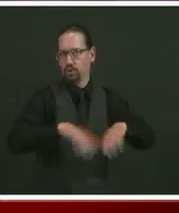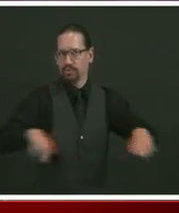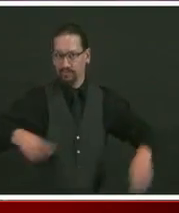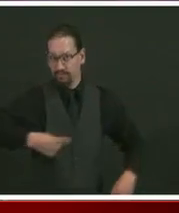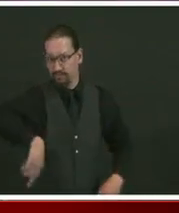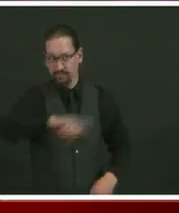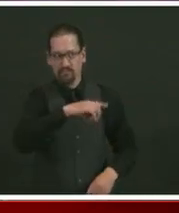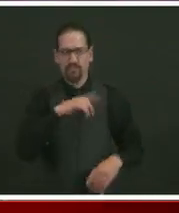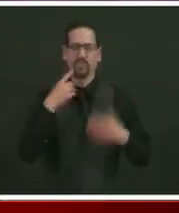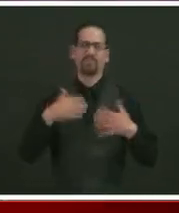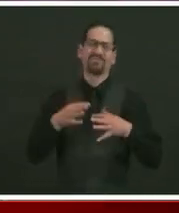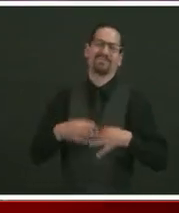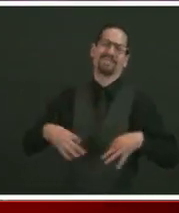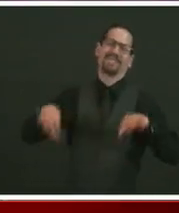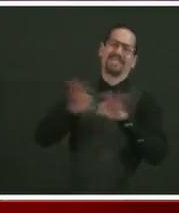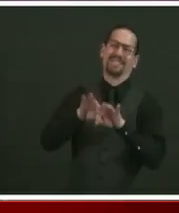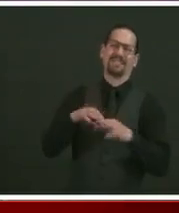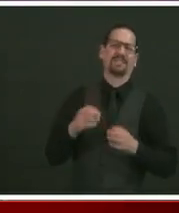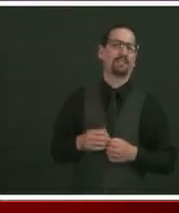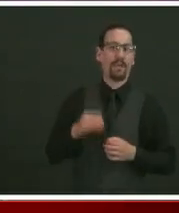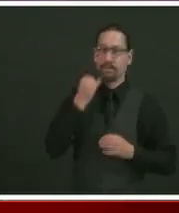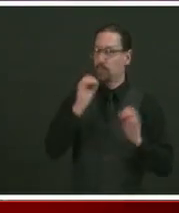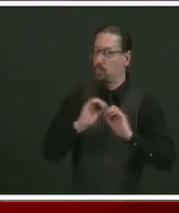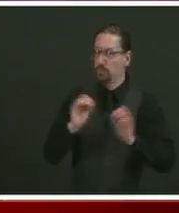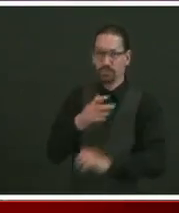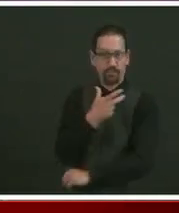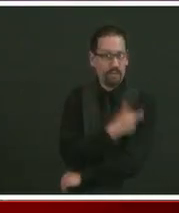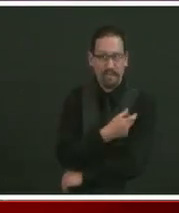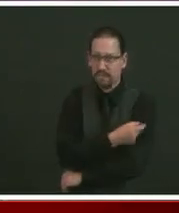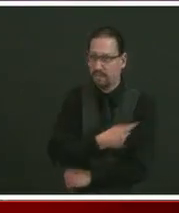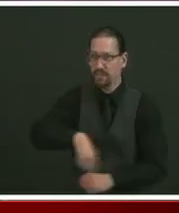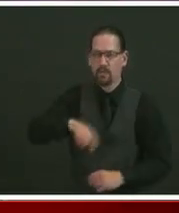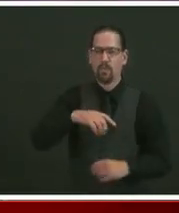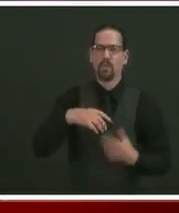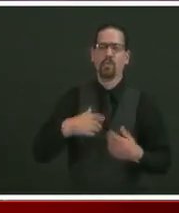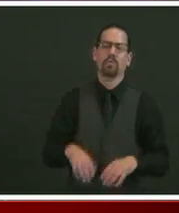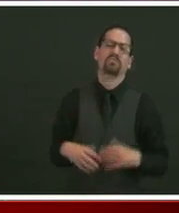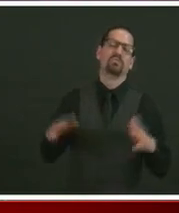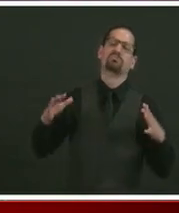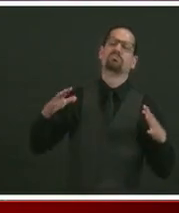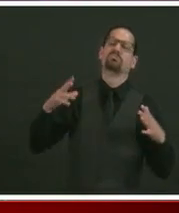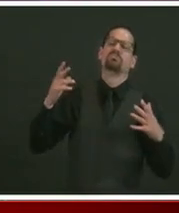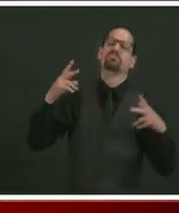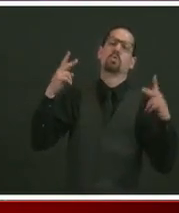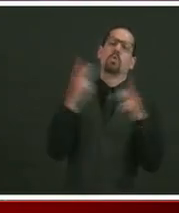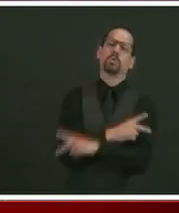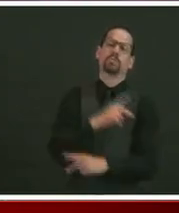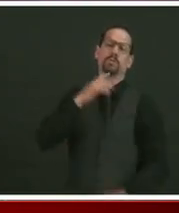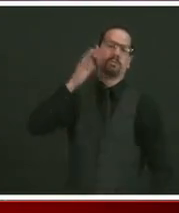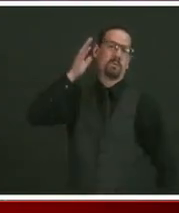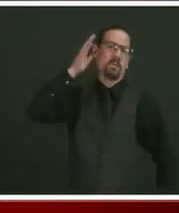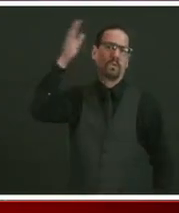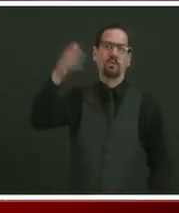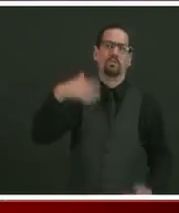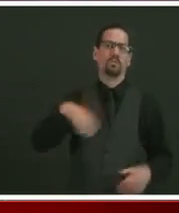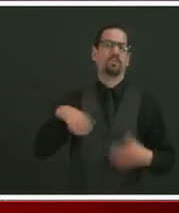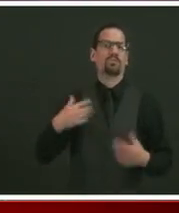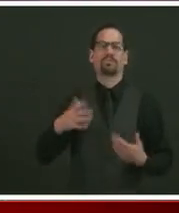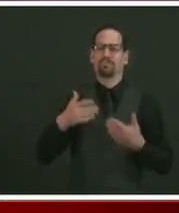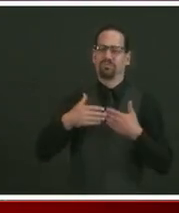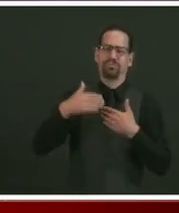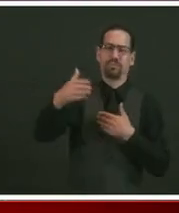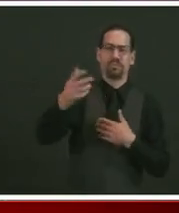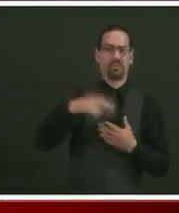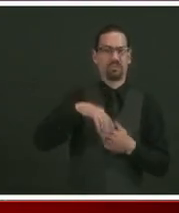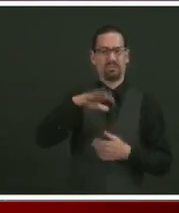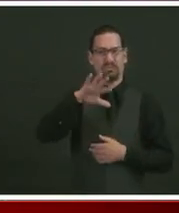That's a disaster waiting to happen. 30%, 40%, 50% of our kids missing their immunizations. If we don't fix that now,